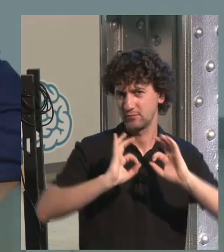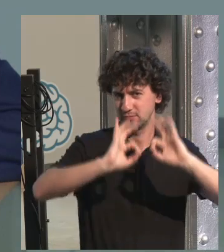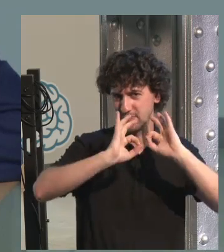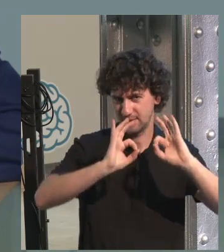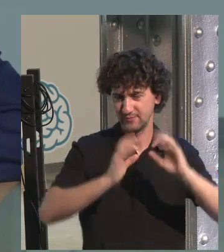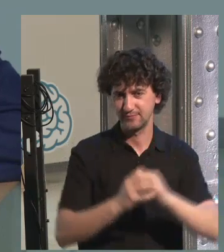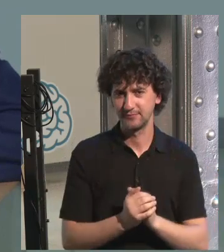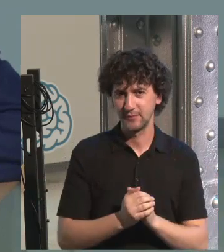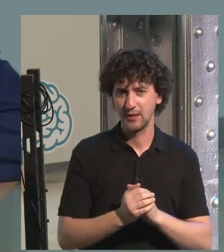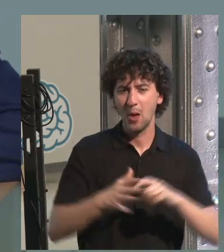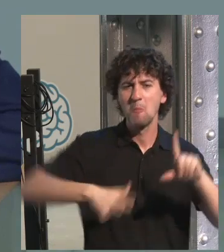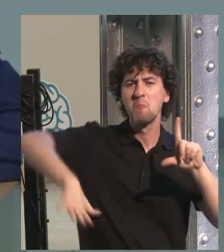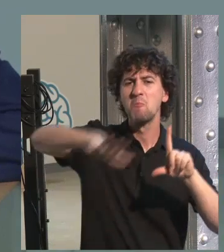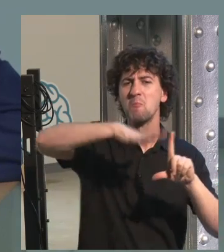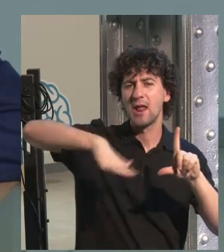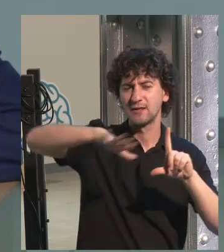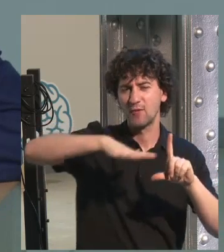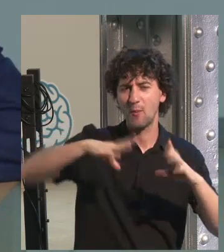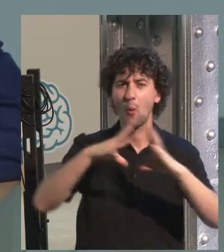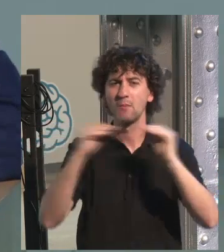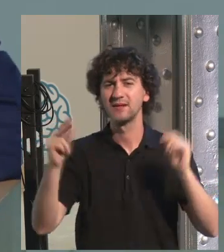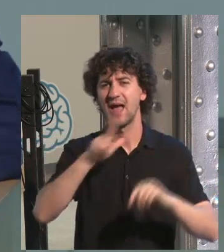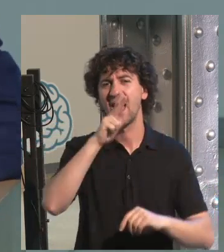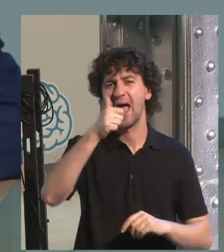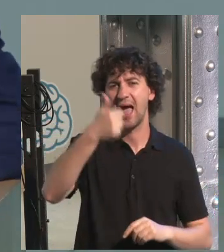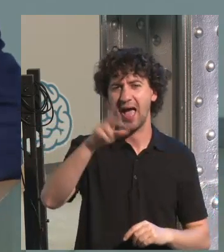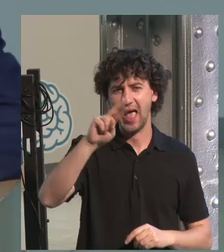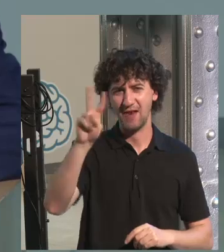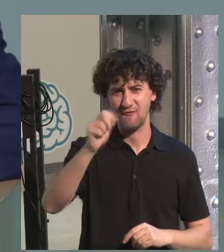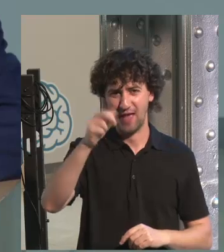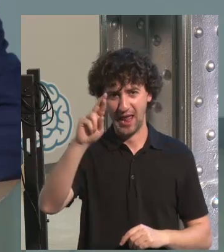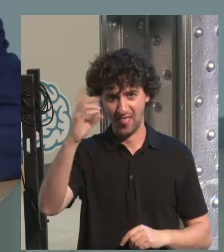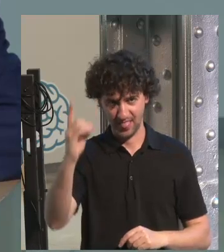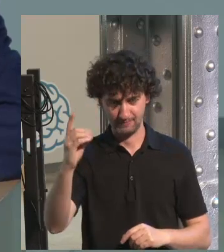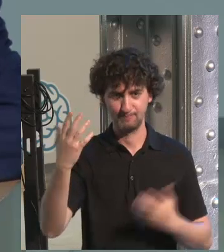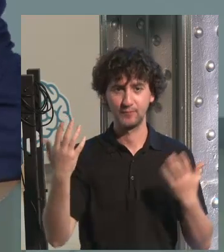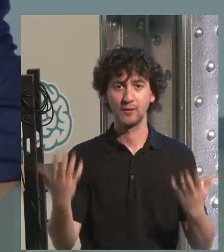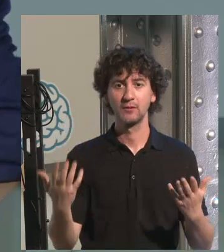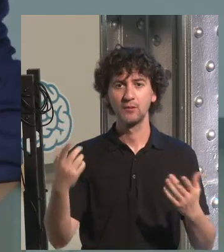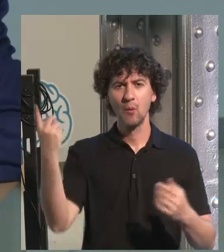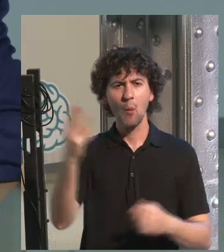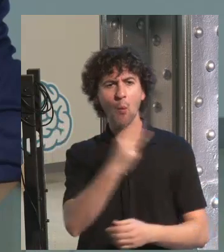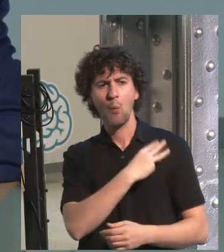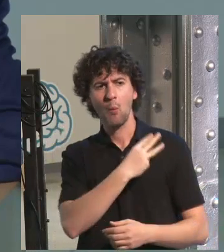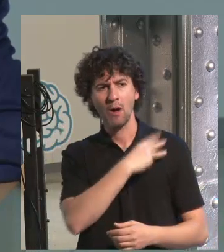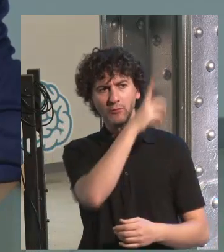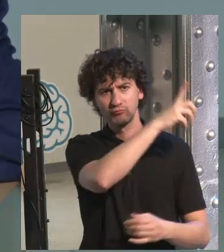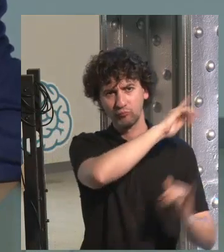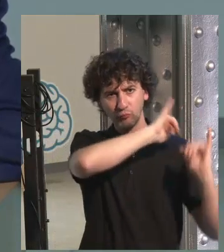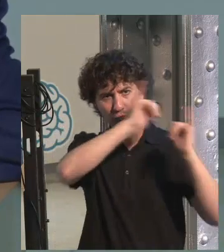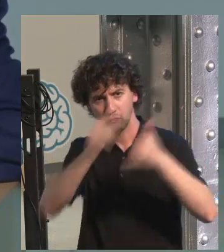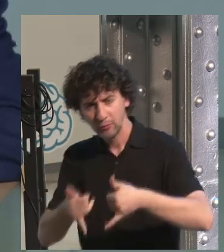video that is open online course in a Harvard platform because they came to me from Washington